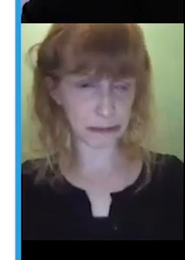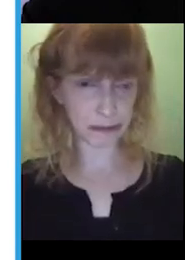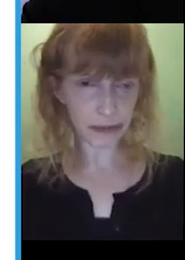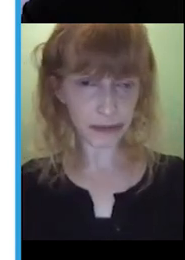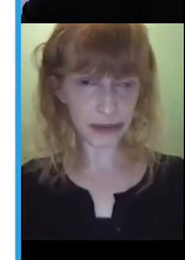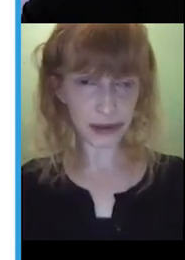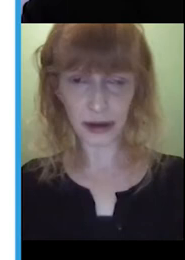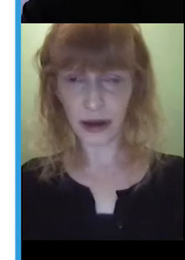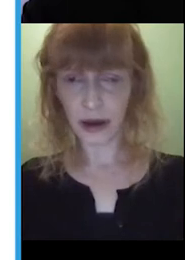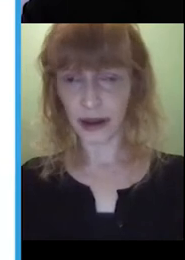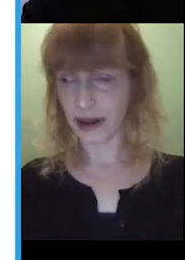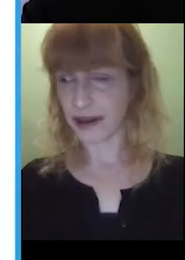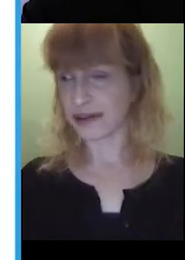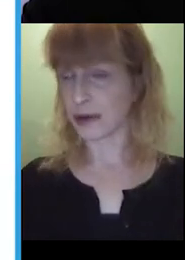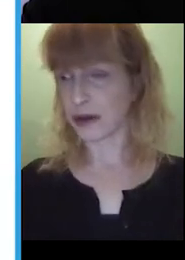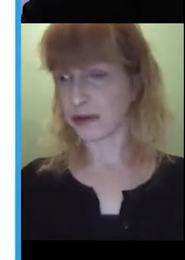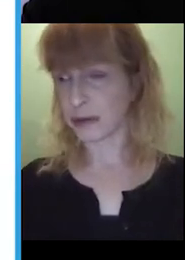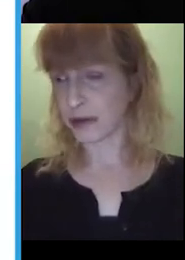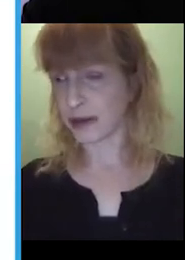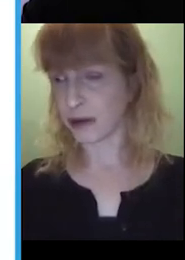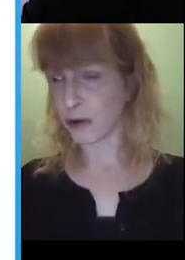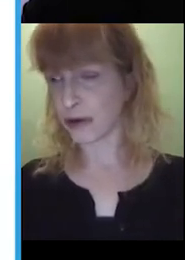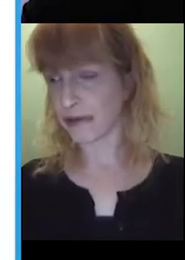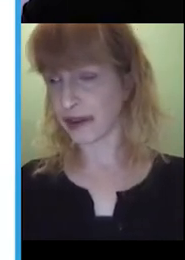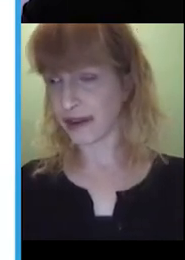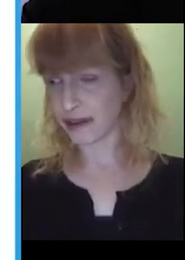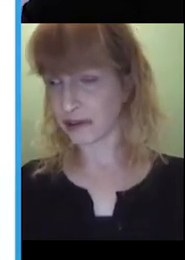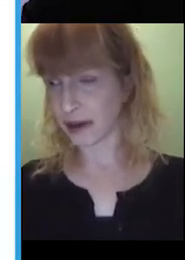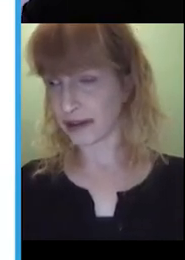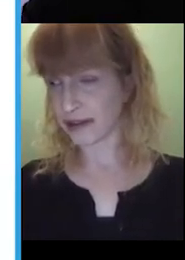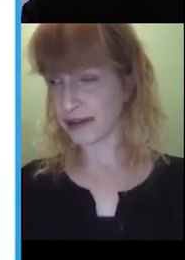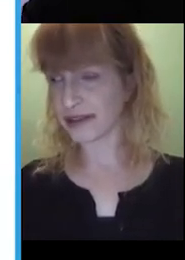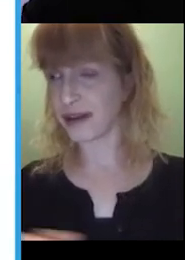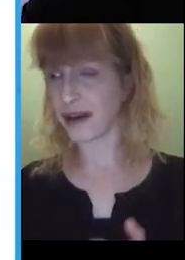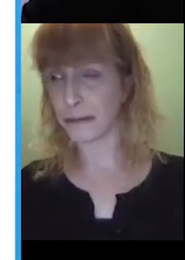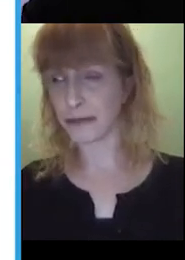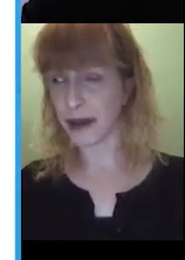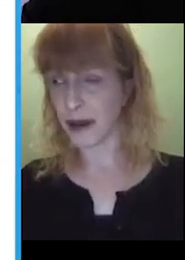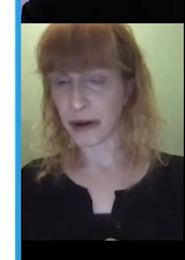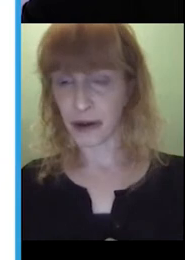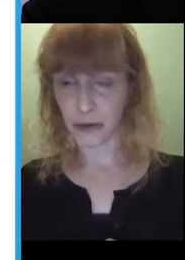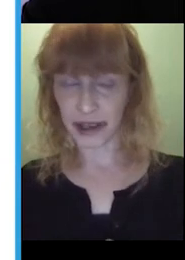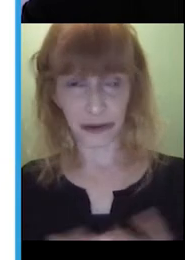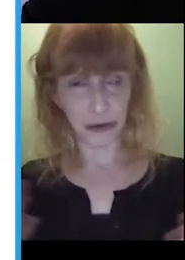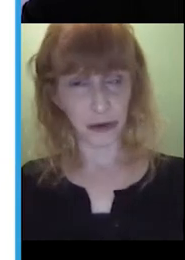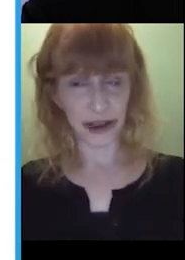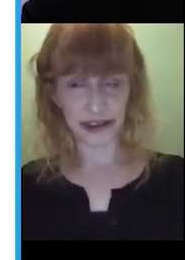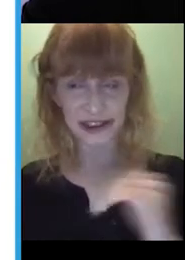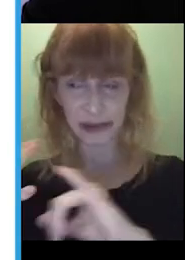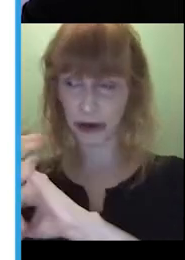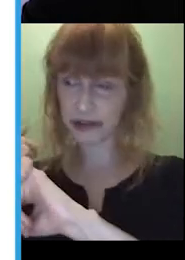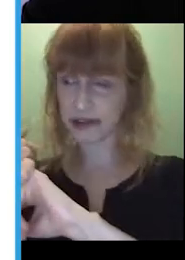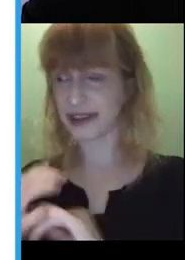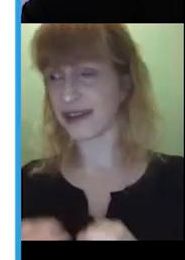Excuse me. Okay, so we're going to be putting all of that into practice by reading through